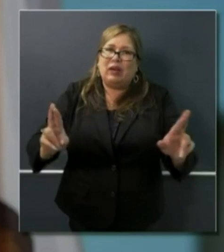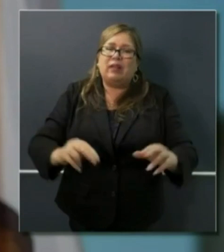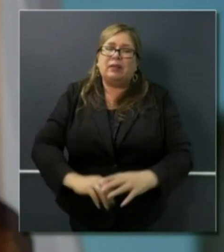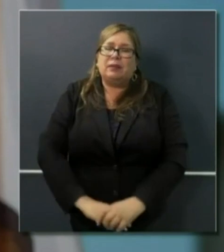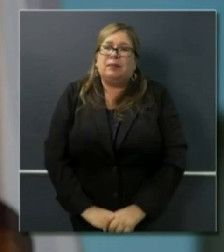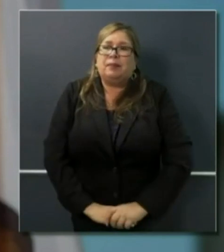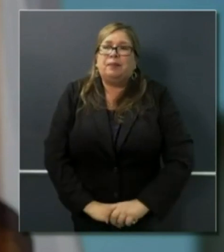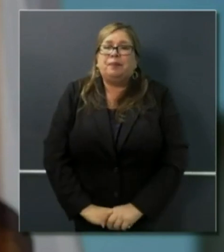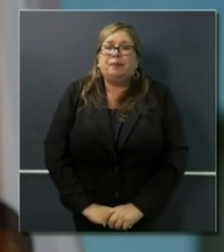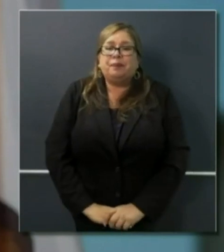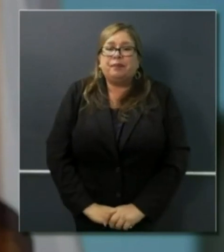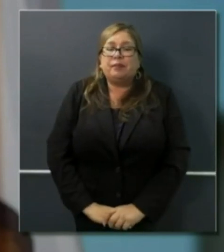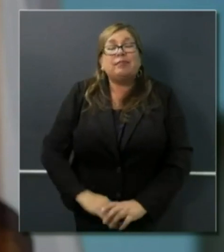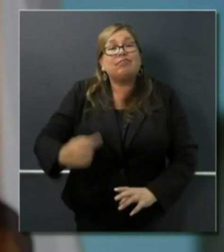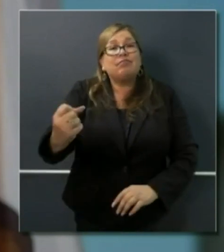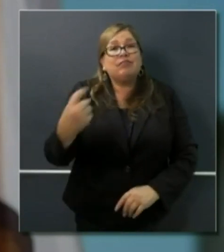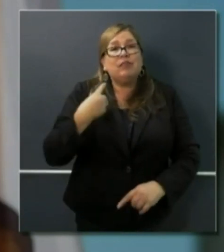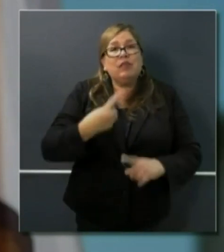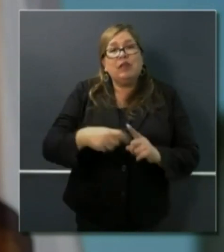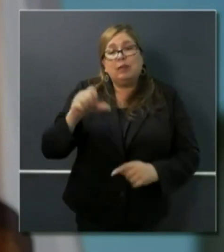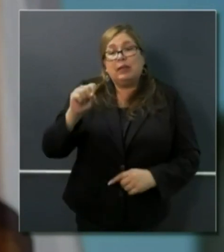Bob Agelko, SF Chronicle.